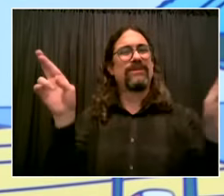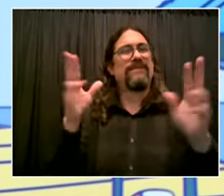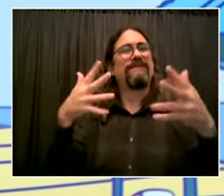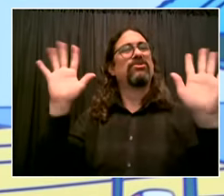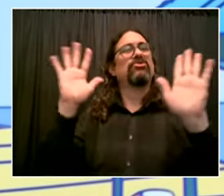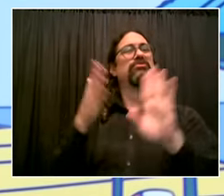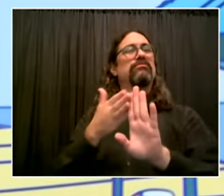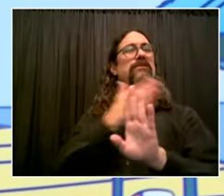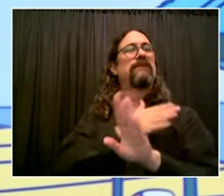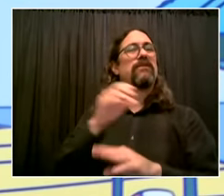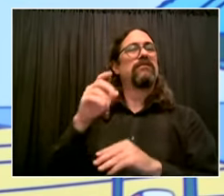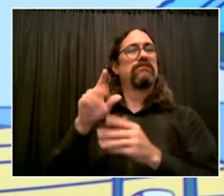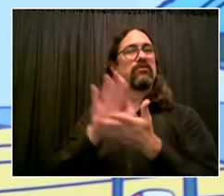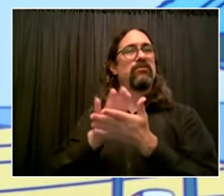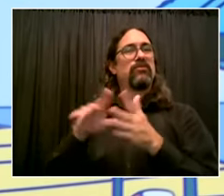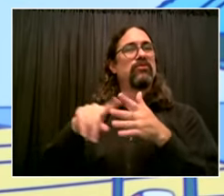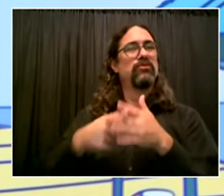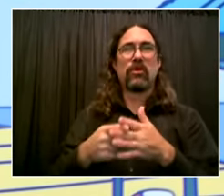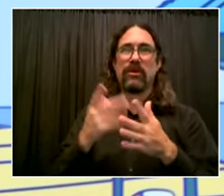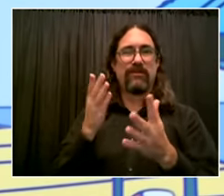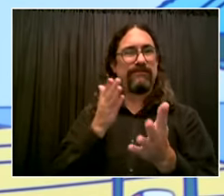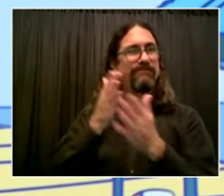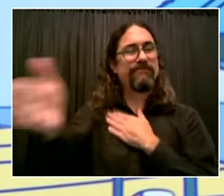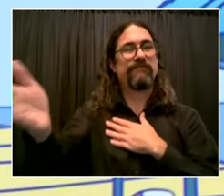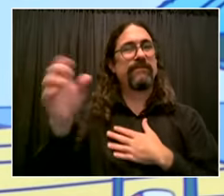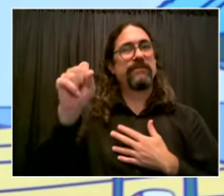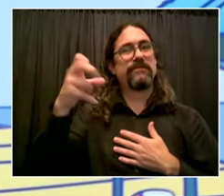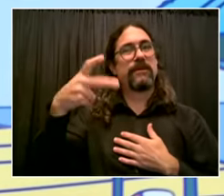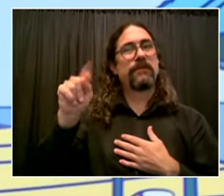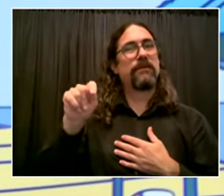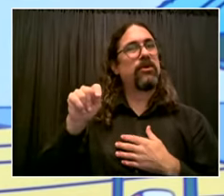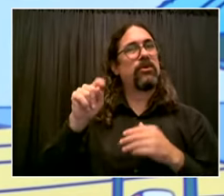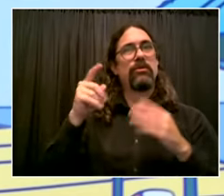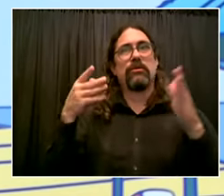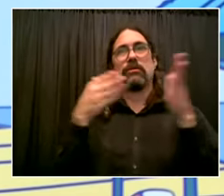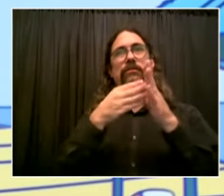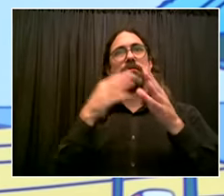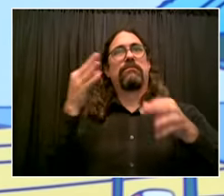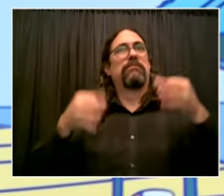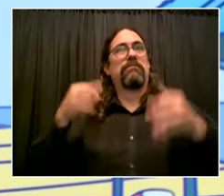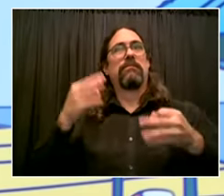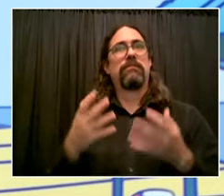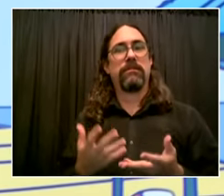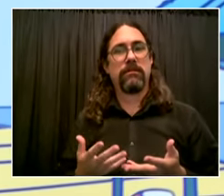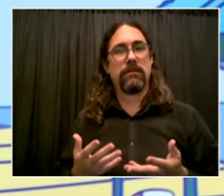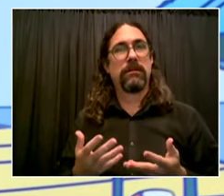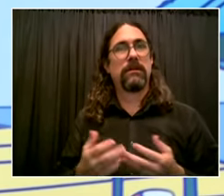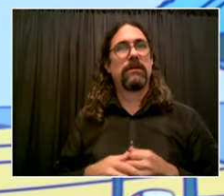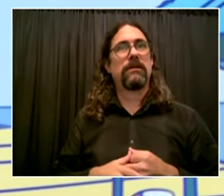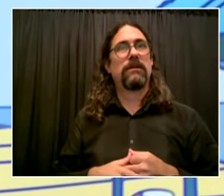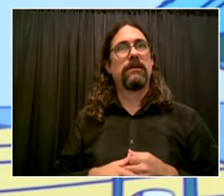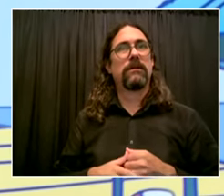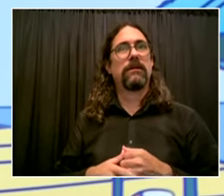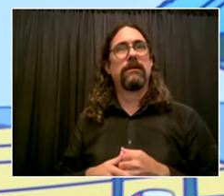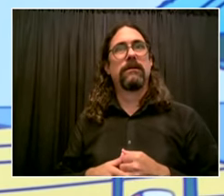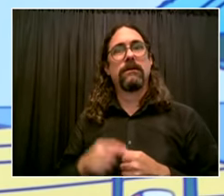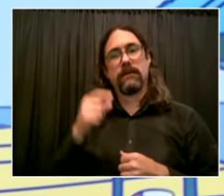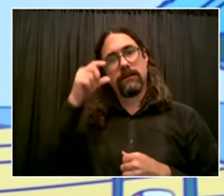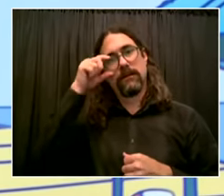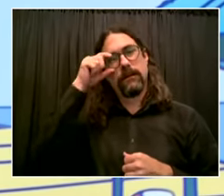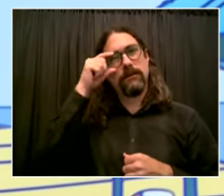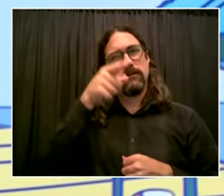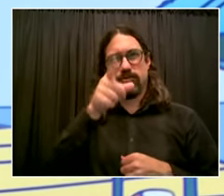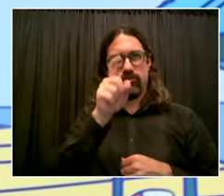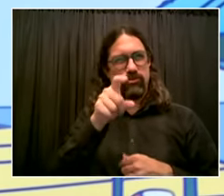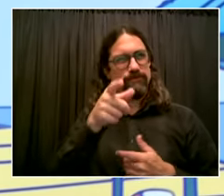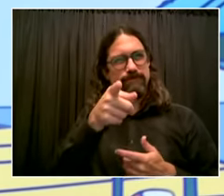unions beforehand and avoid some of this legal process rather than i think you've said you know you want to move forward with this